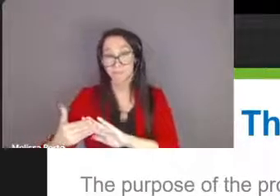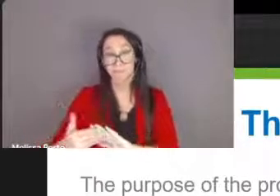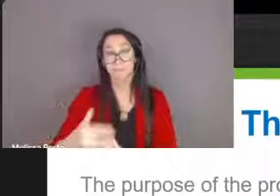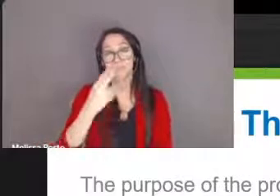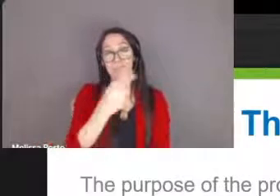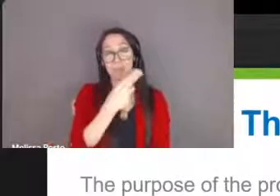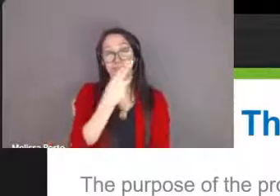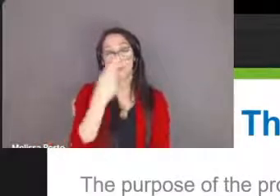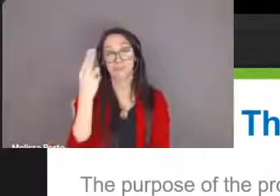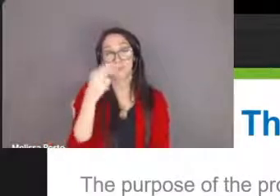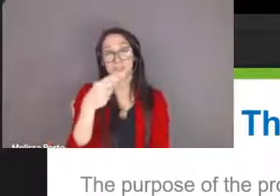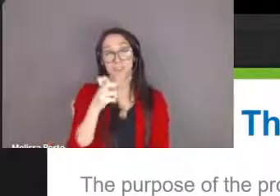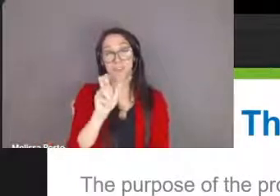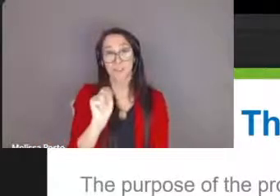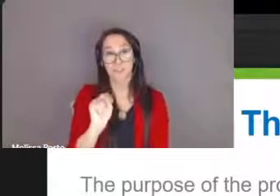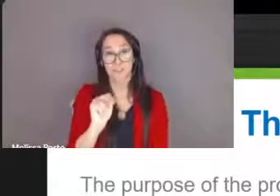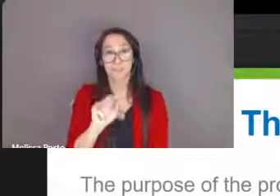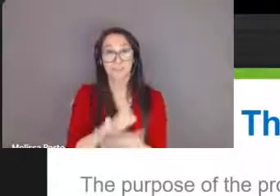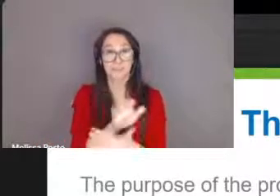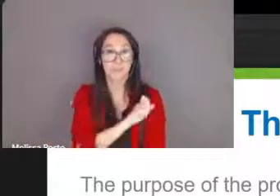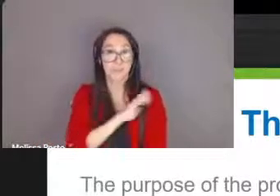and celebrated as gifts from god